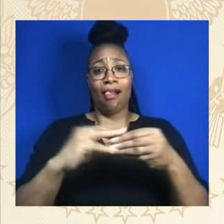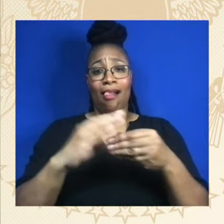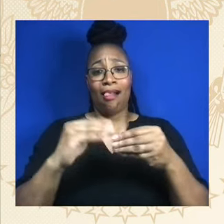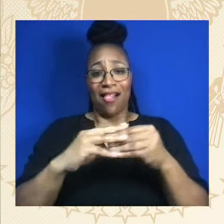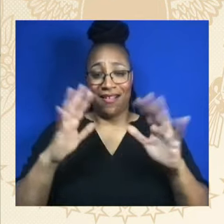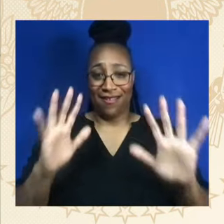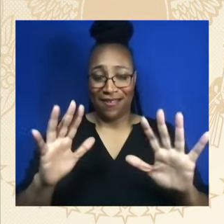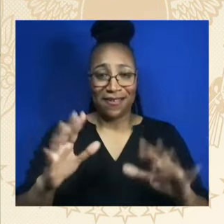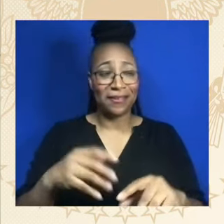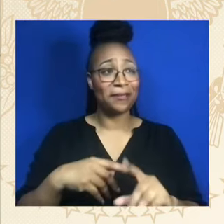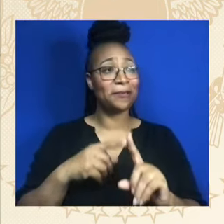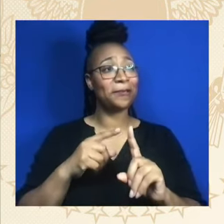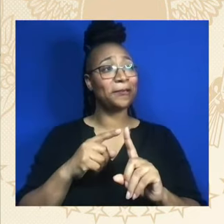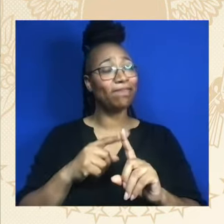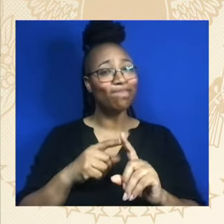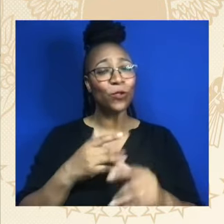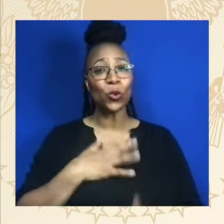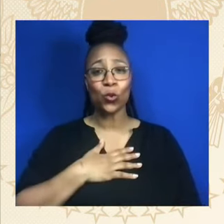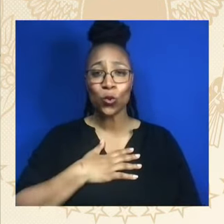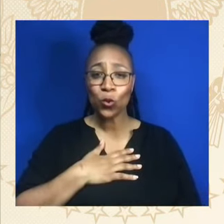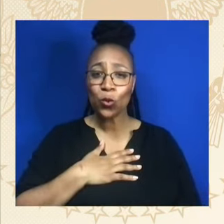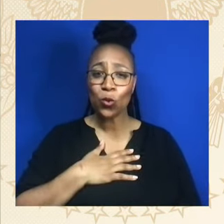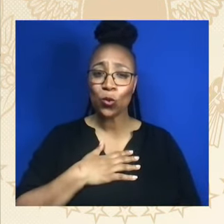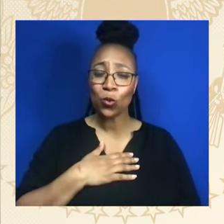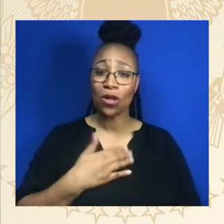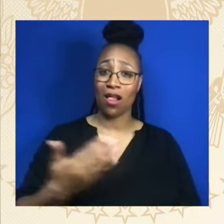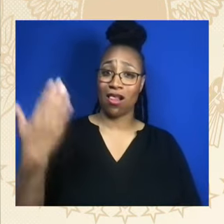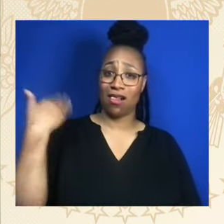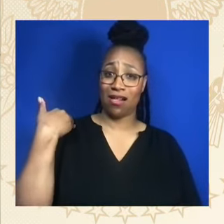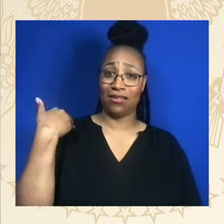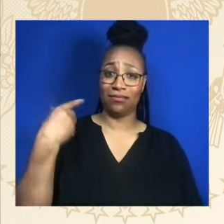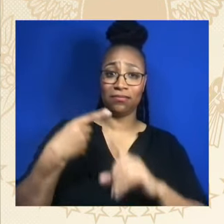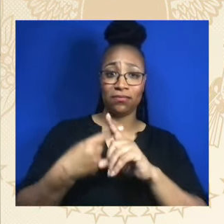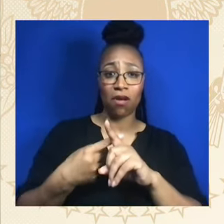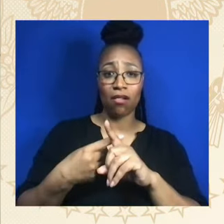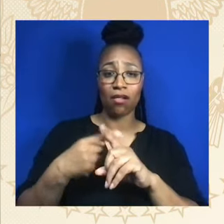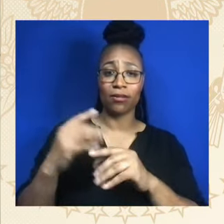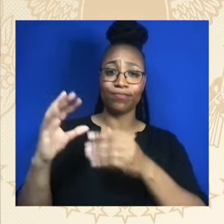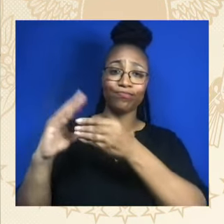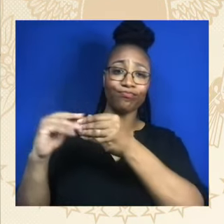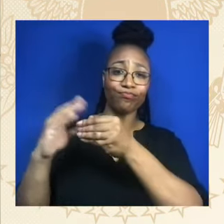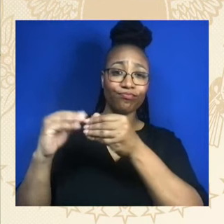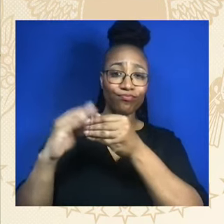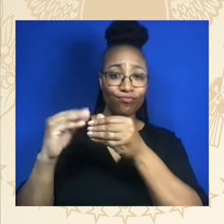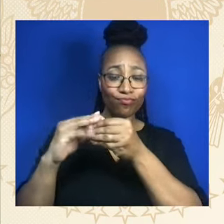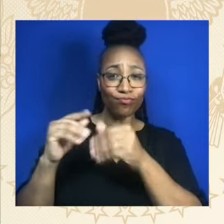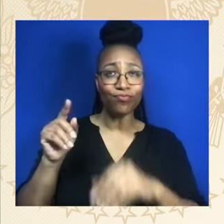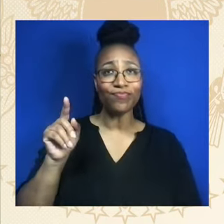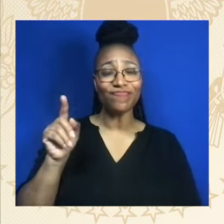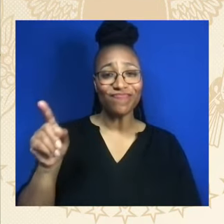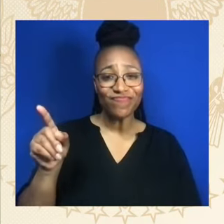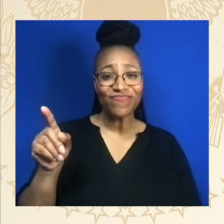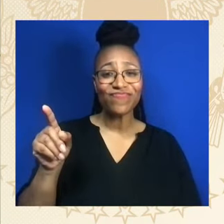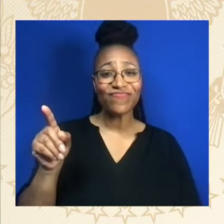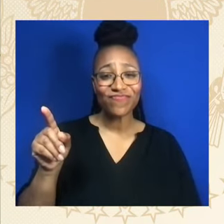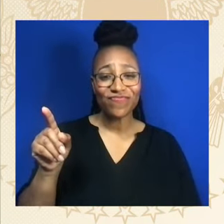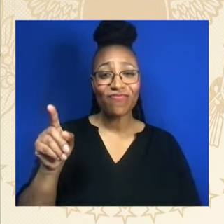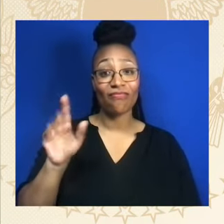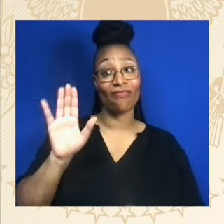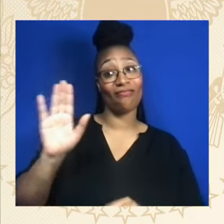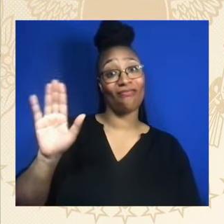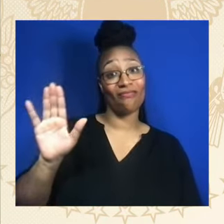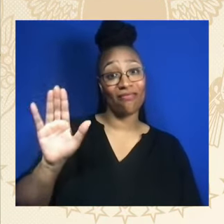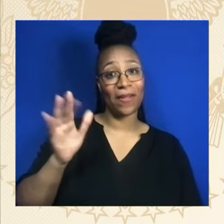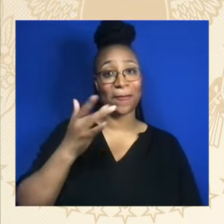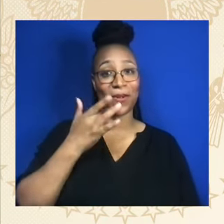birthday, I spoke in the pulpit of Ed Ebenezer on a Sunday service. The next day, on Dr. King's